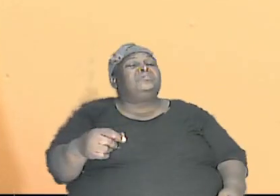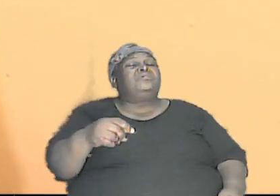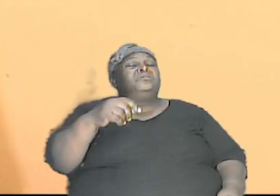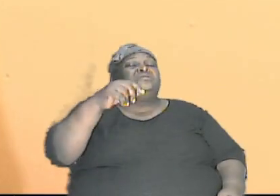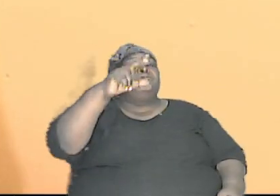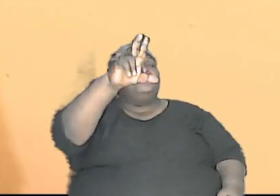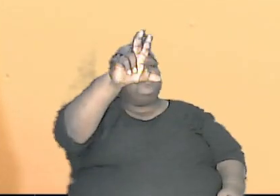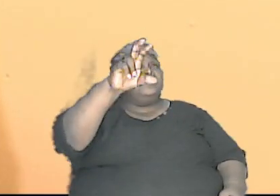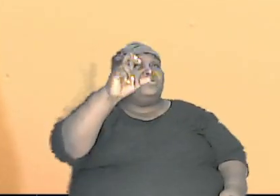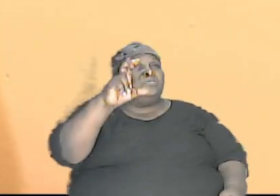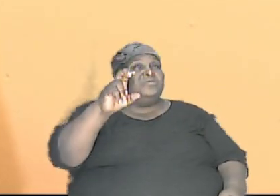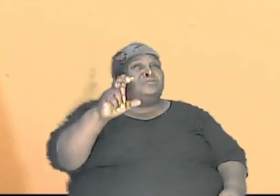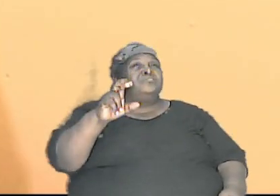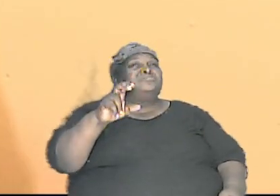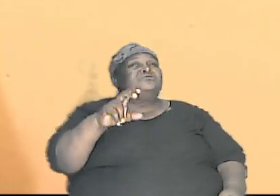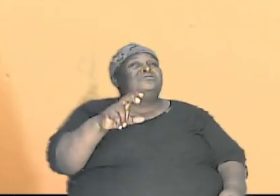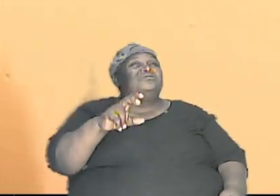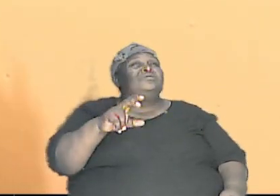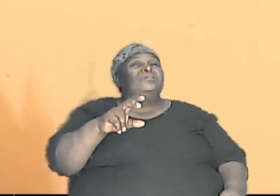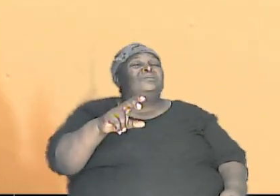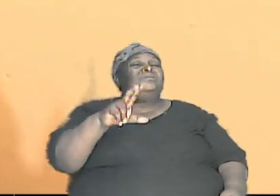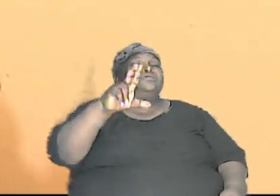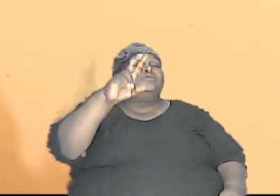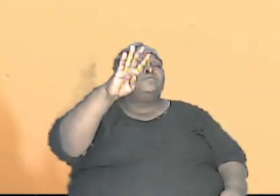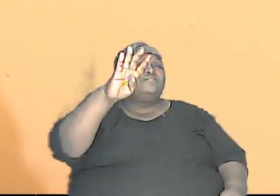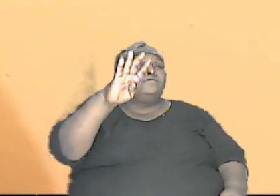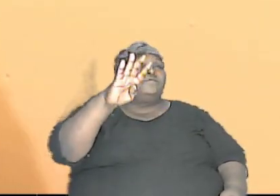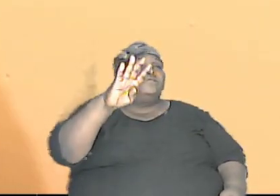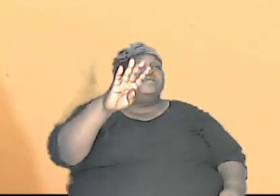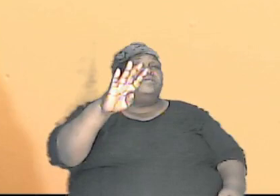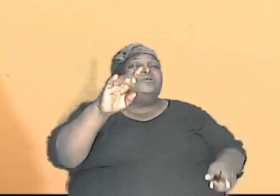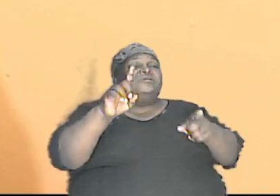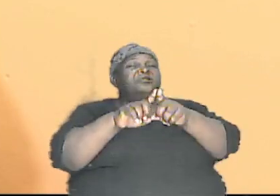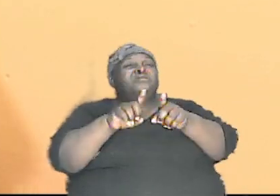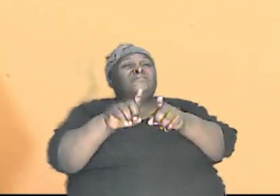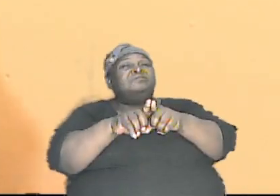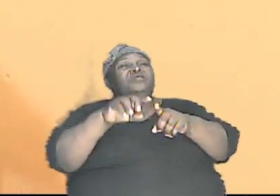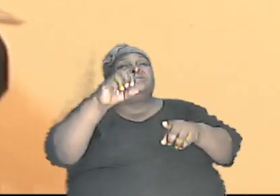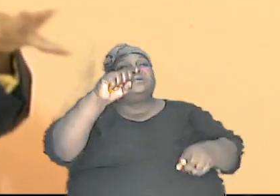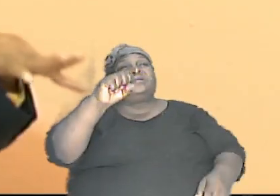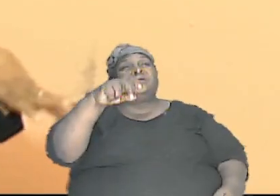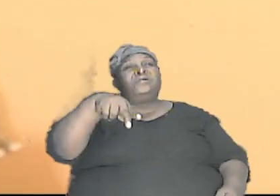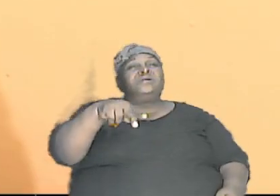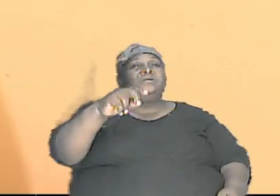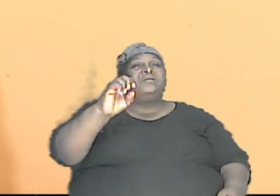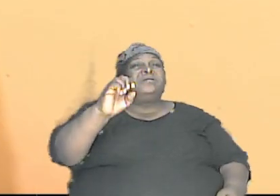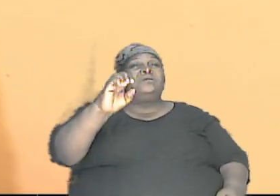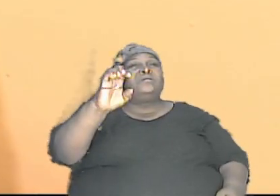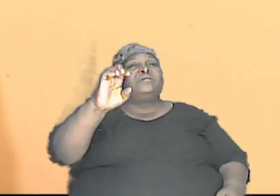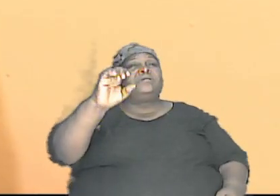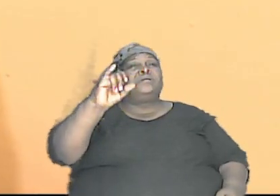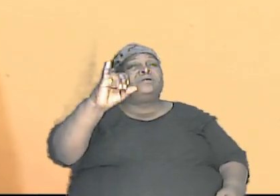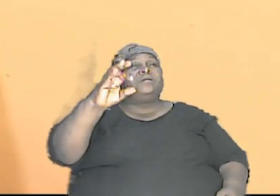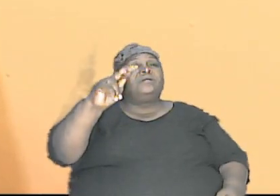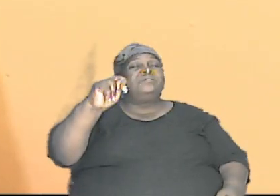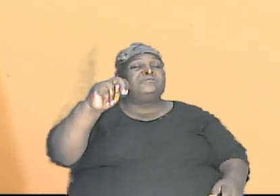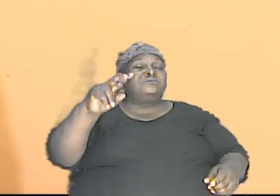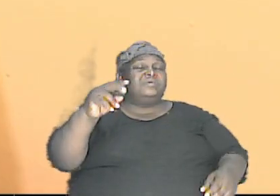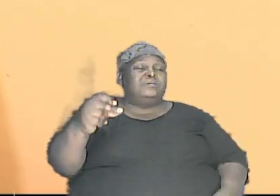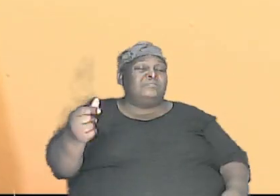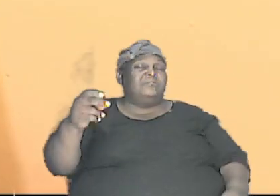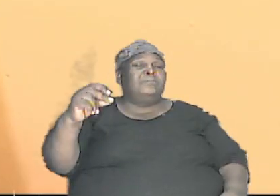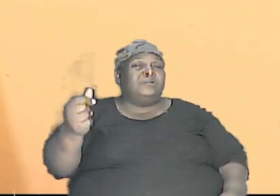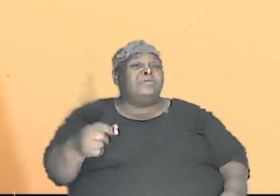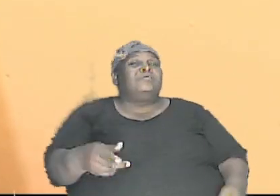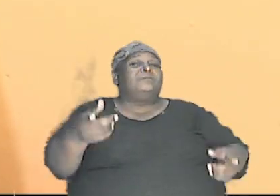of dogs and about 34 different species of dogs but guess what all of these together comes